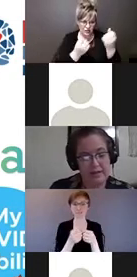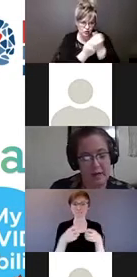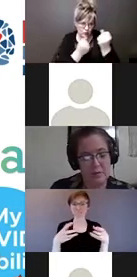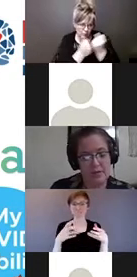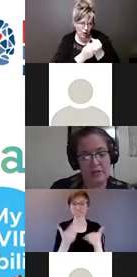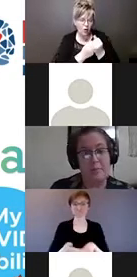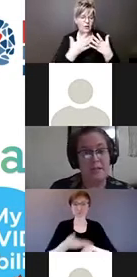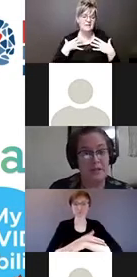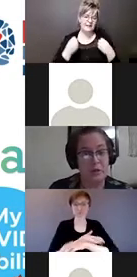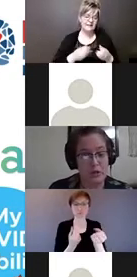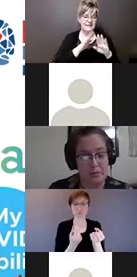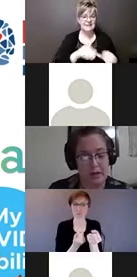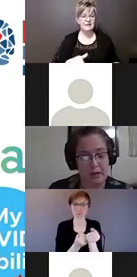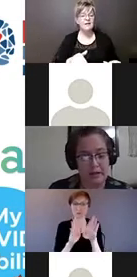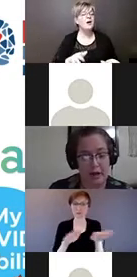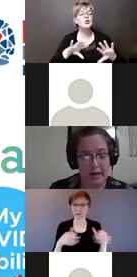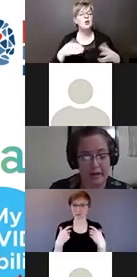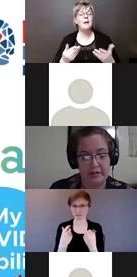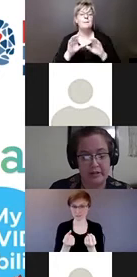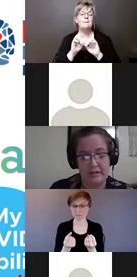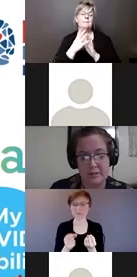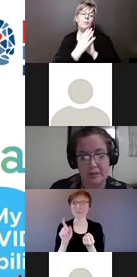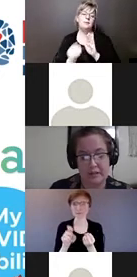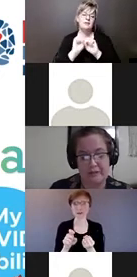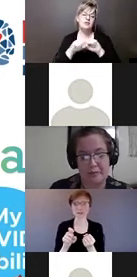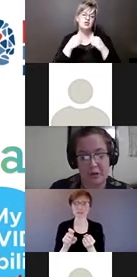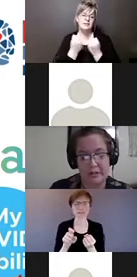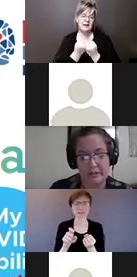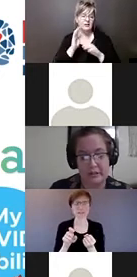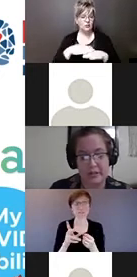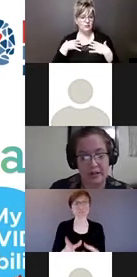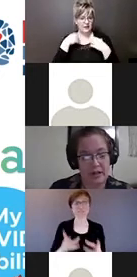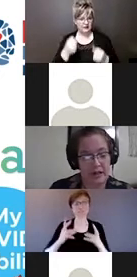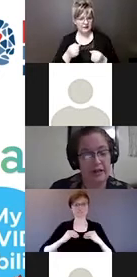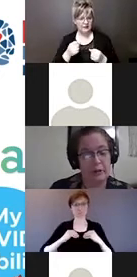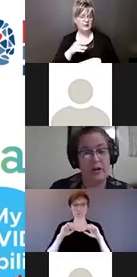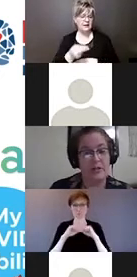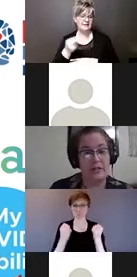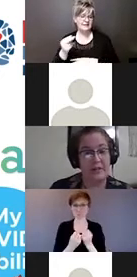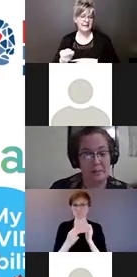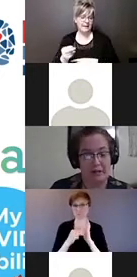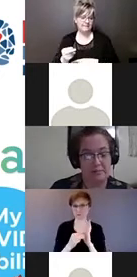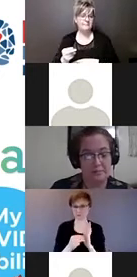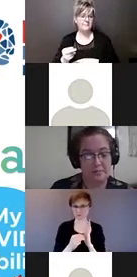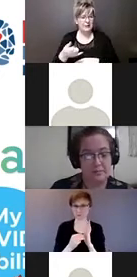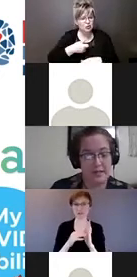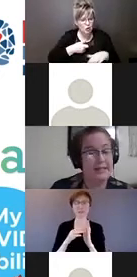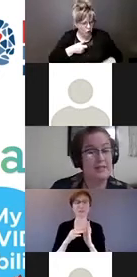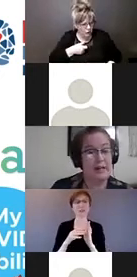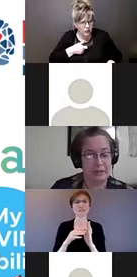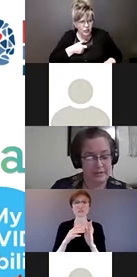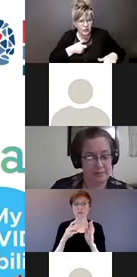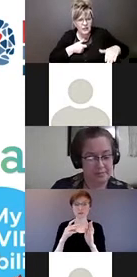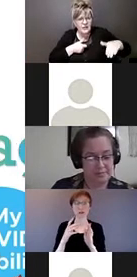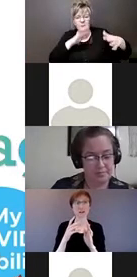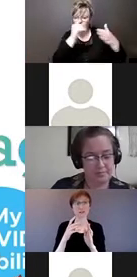This comes with adopting a social model on health and disability from early years and across the lifespan. Next